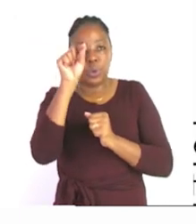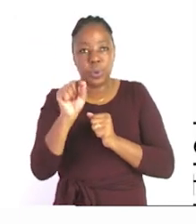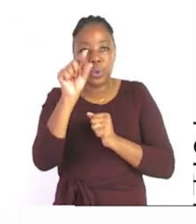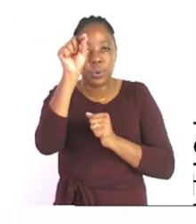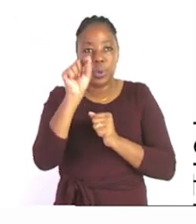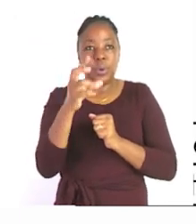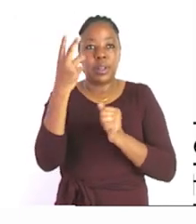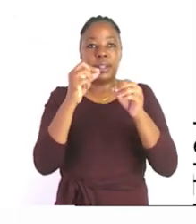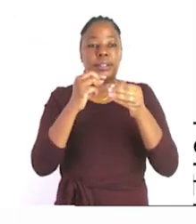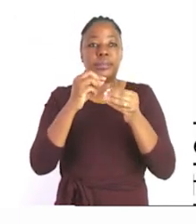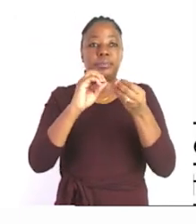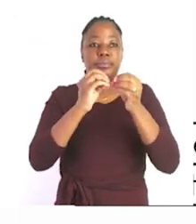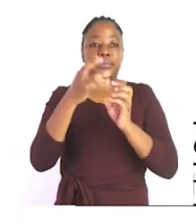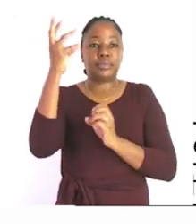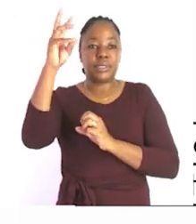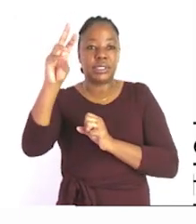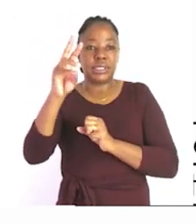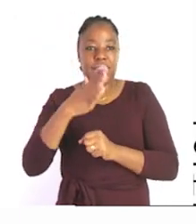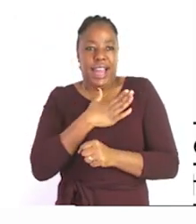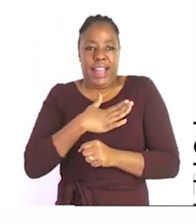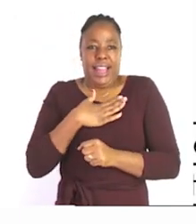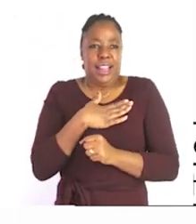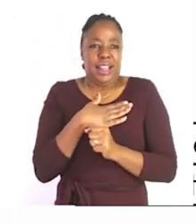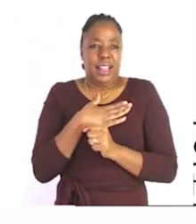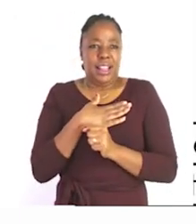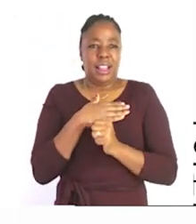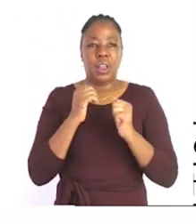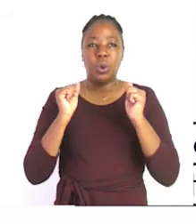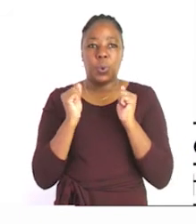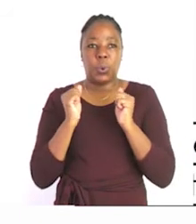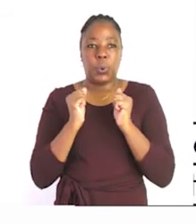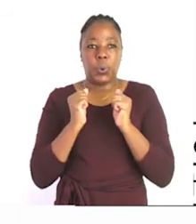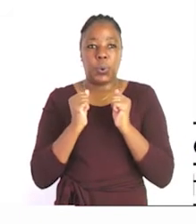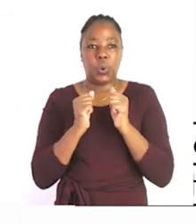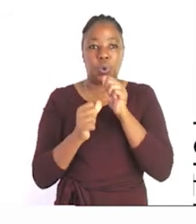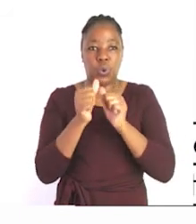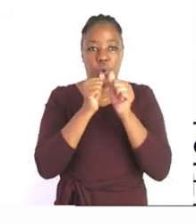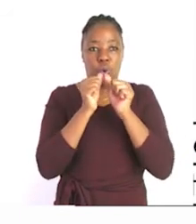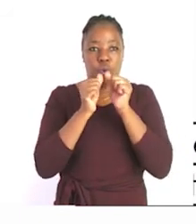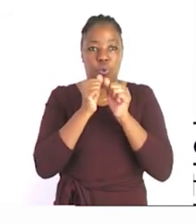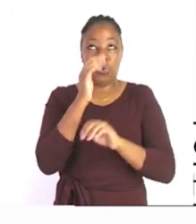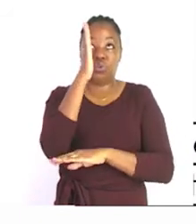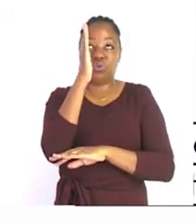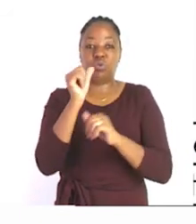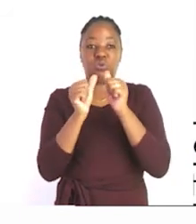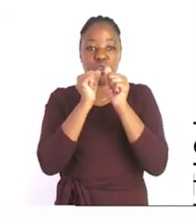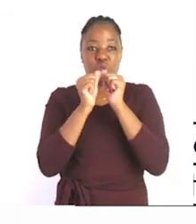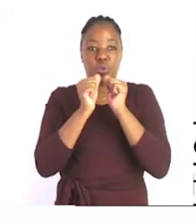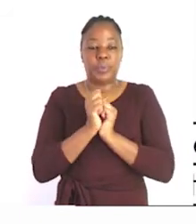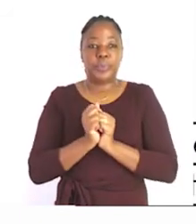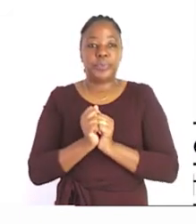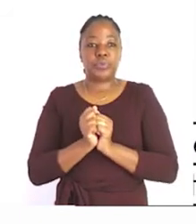says i like a cold lunch oh i'm sure nobody really likes a cold lunch